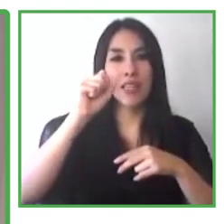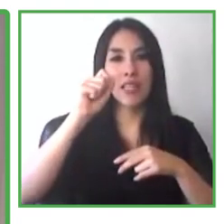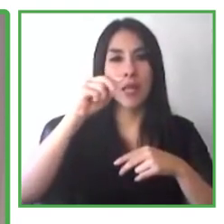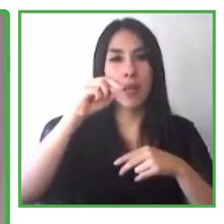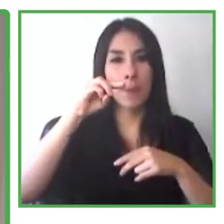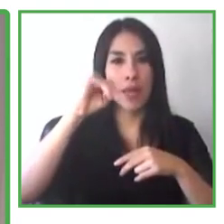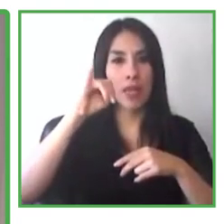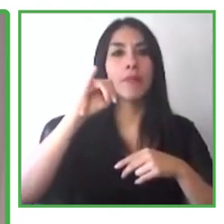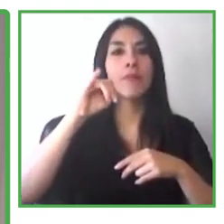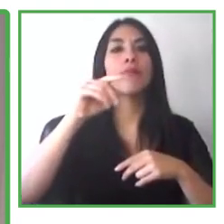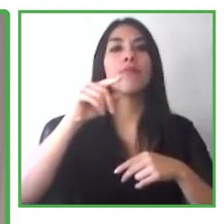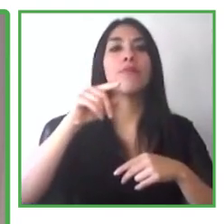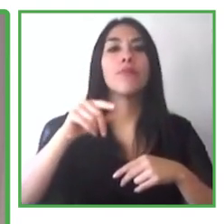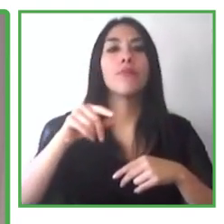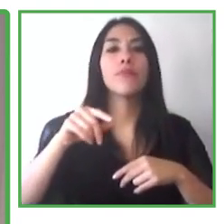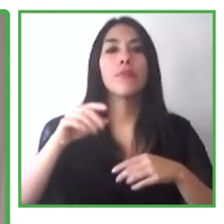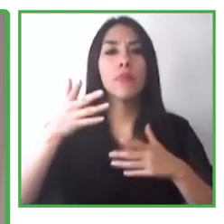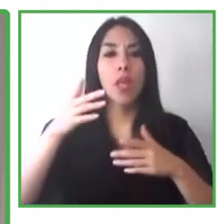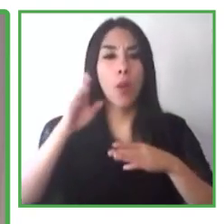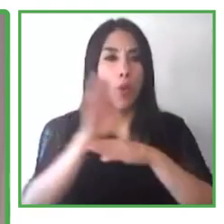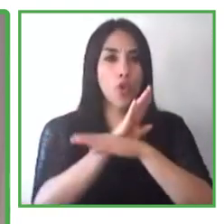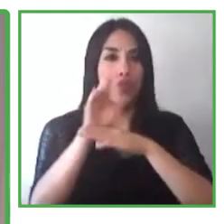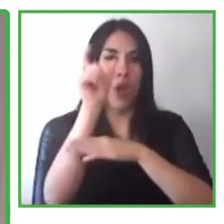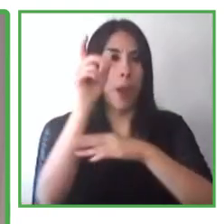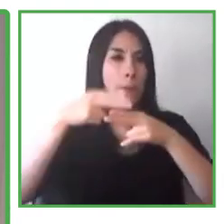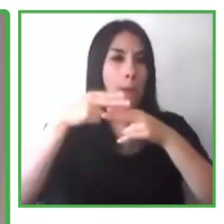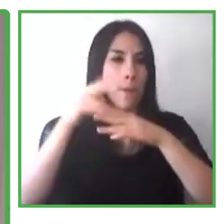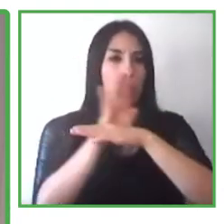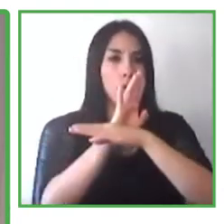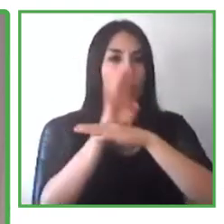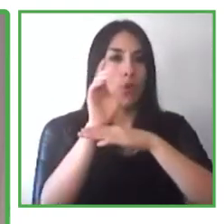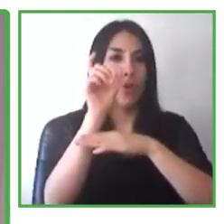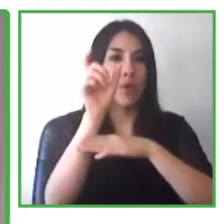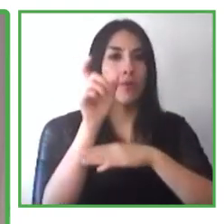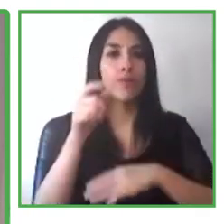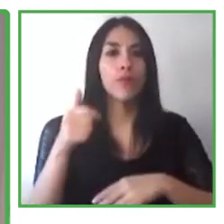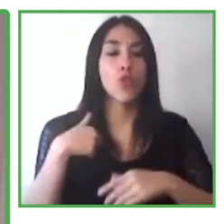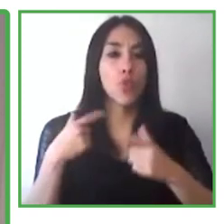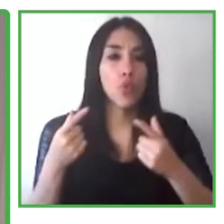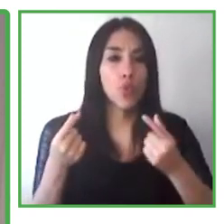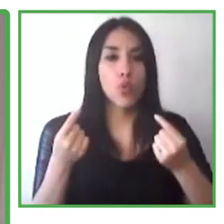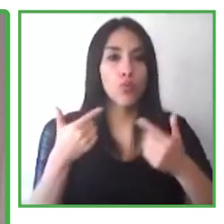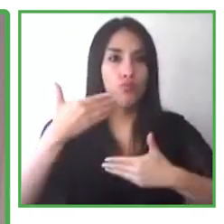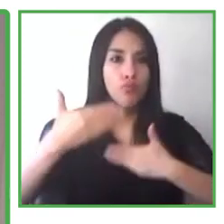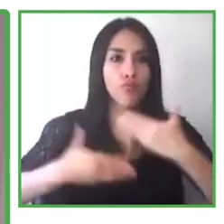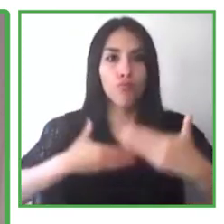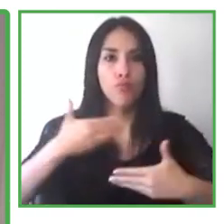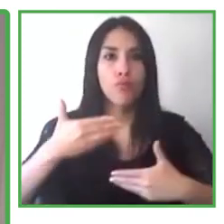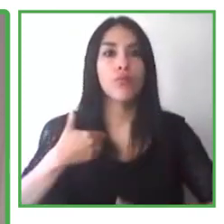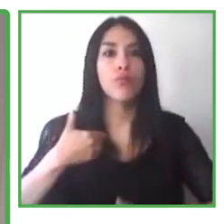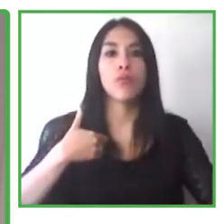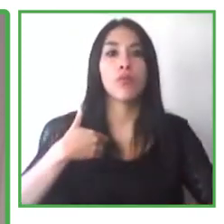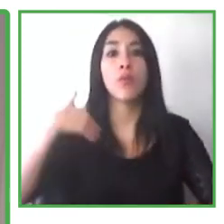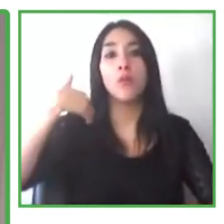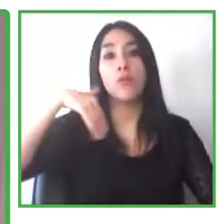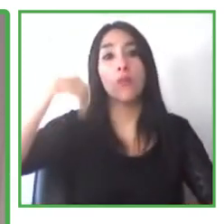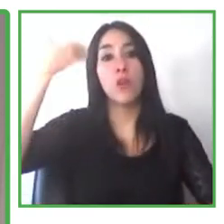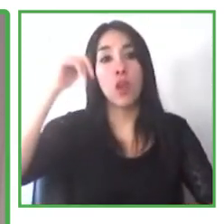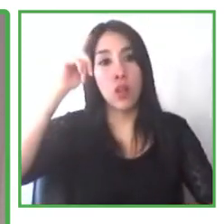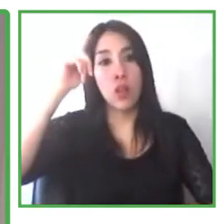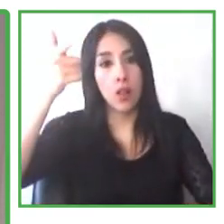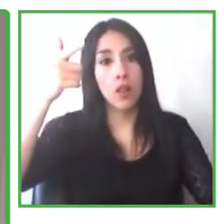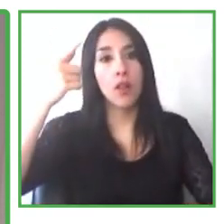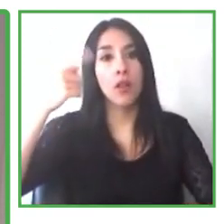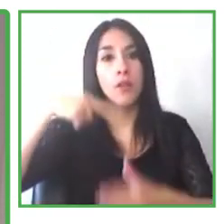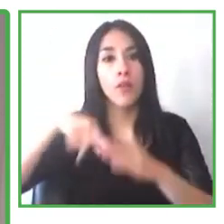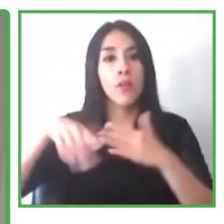to do here. Following Purina is going to be Maita, who is a regional coordinator and expert in inclusion for people with disabilities